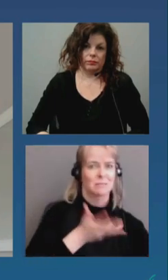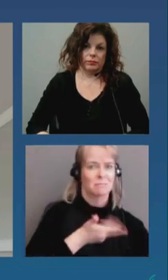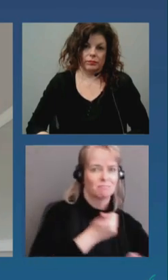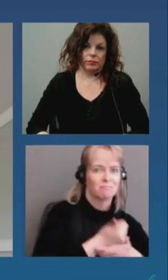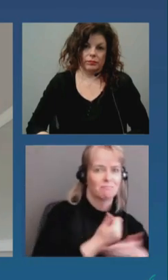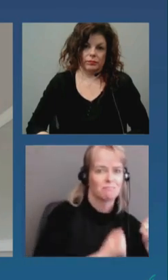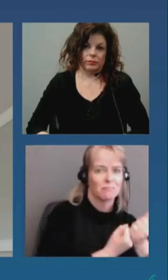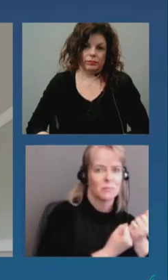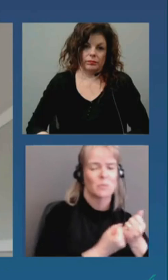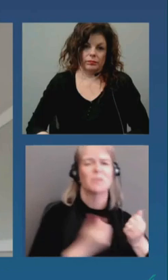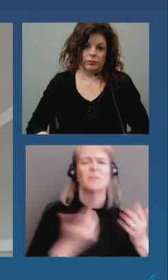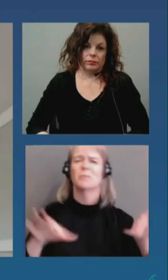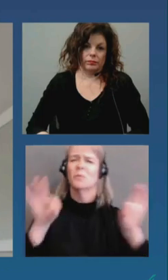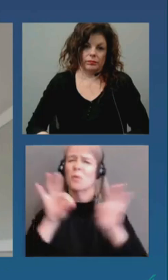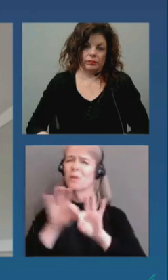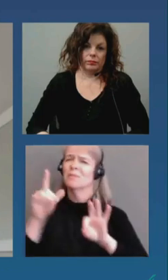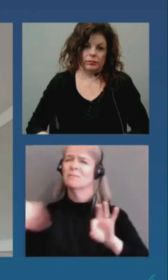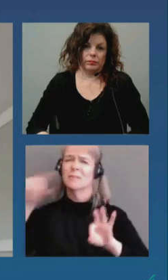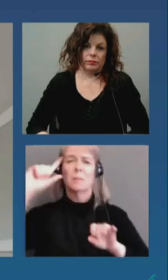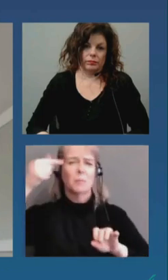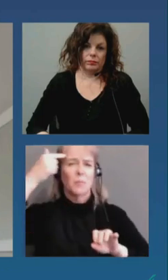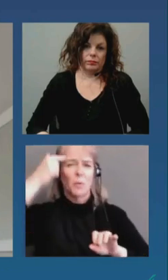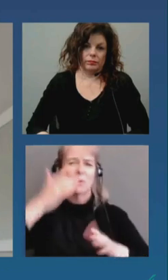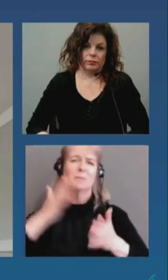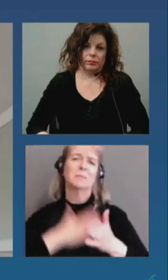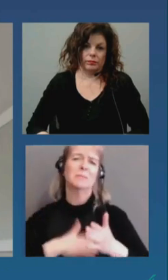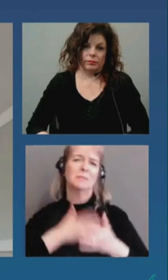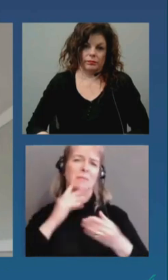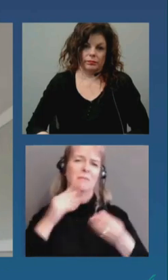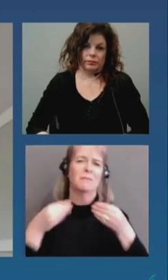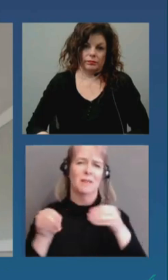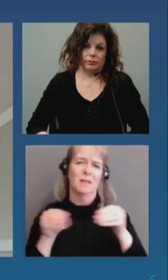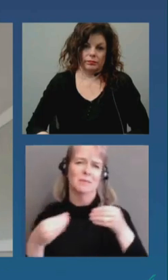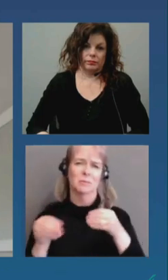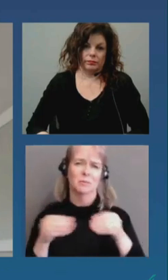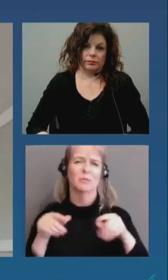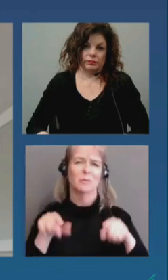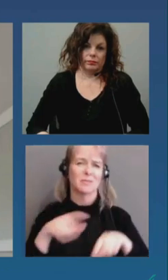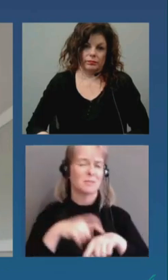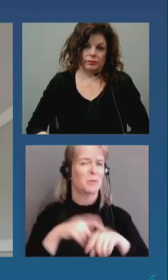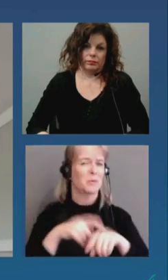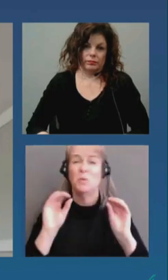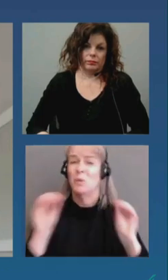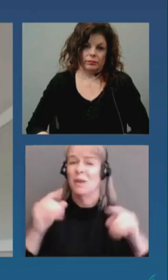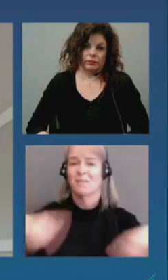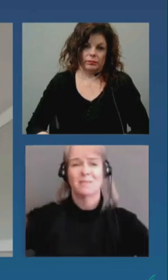period. No one is perfect or able to do two jobs at once.